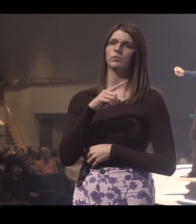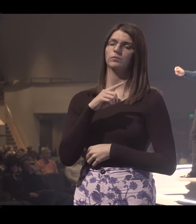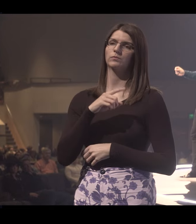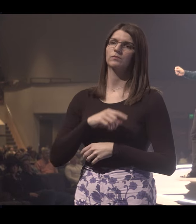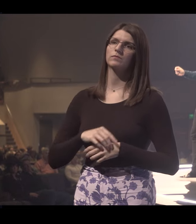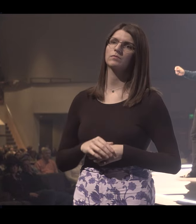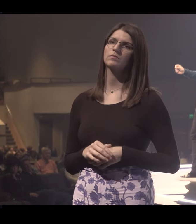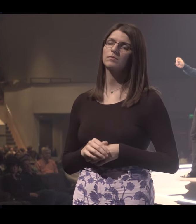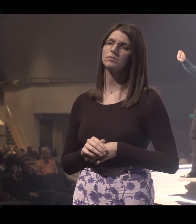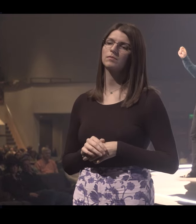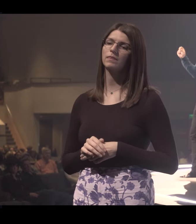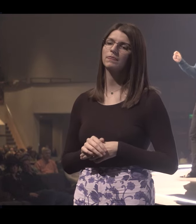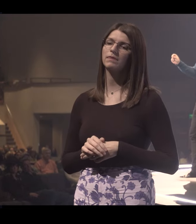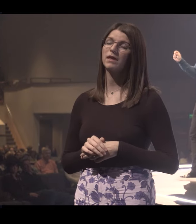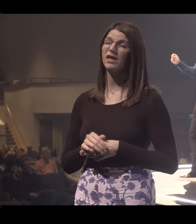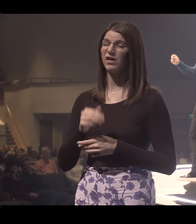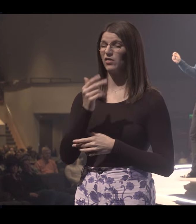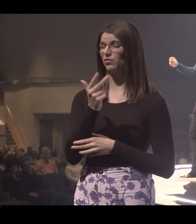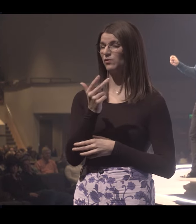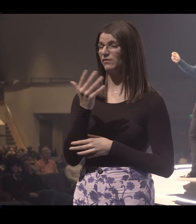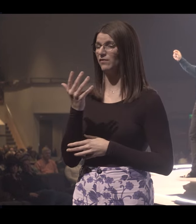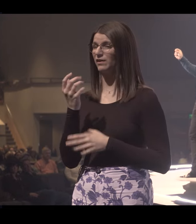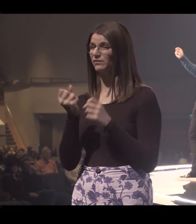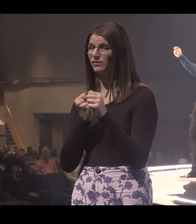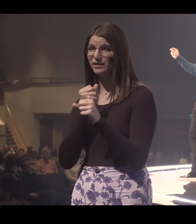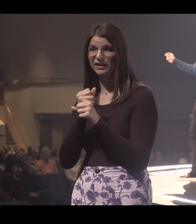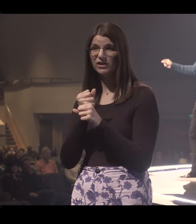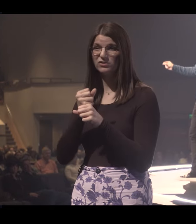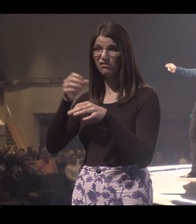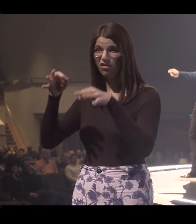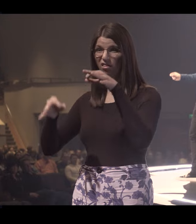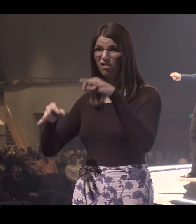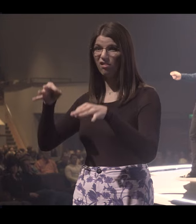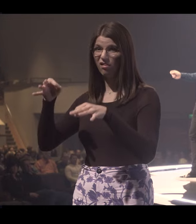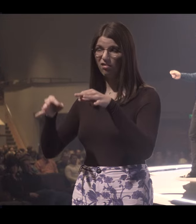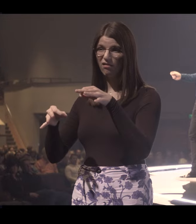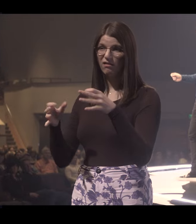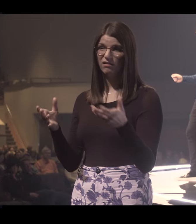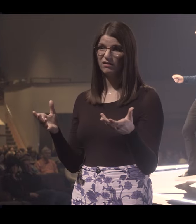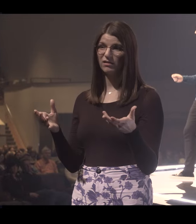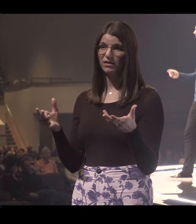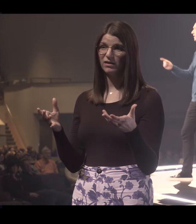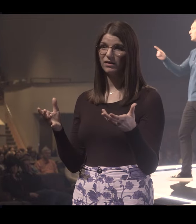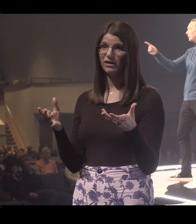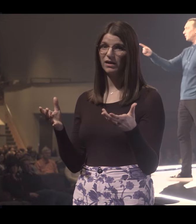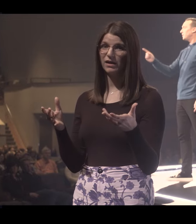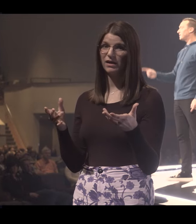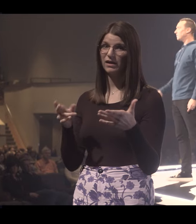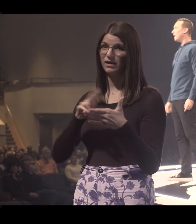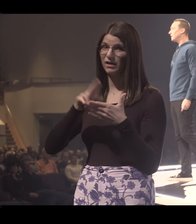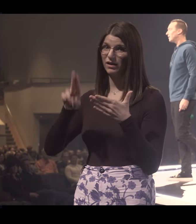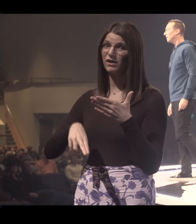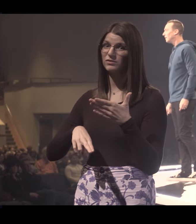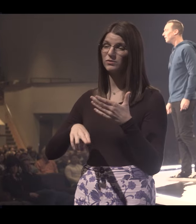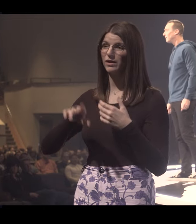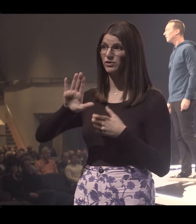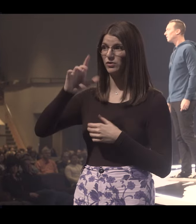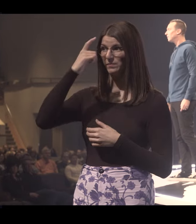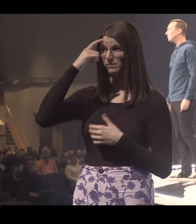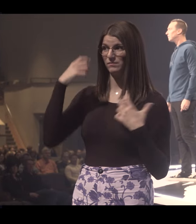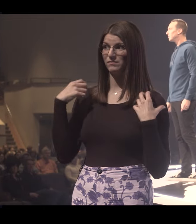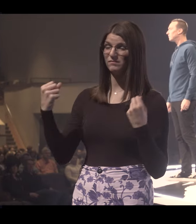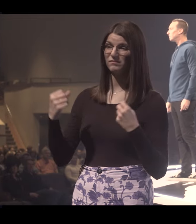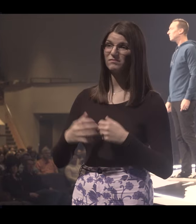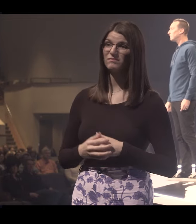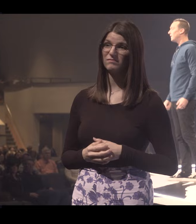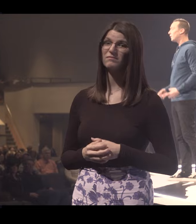that spending three to five years in a courtroom, there's a price to your peace of mind?